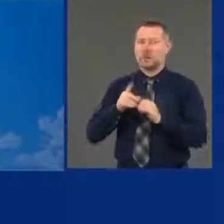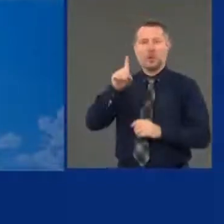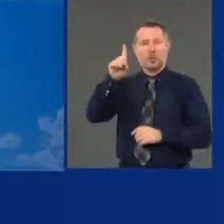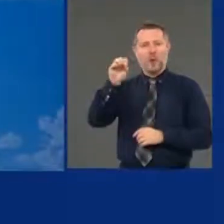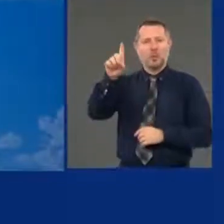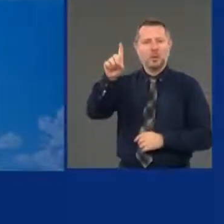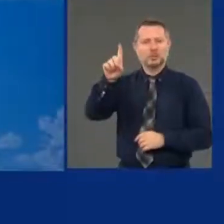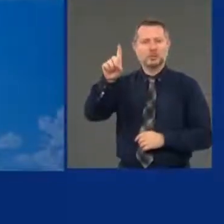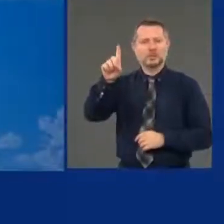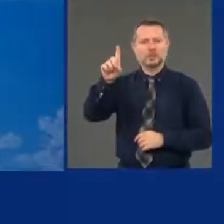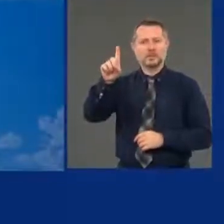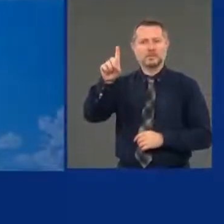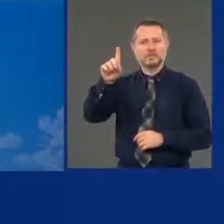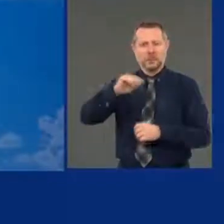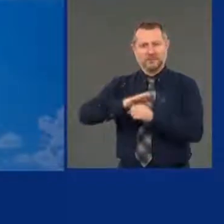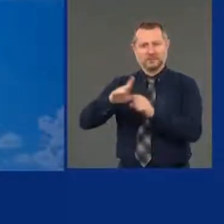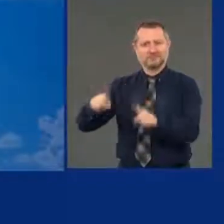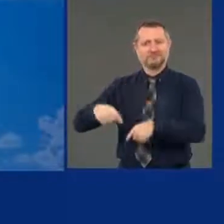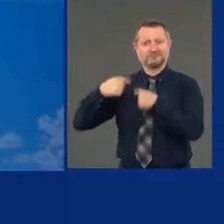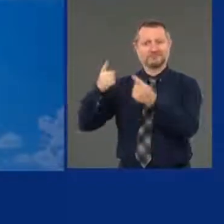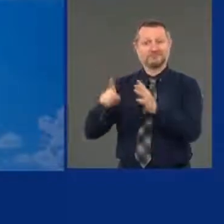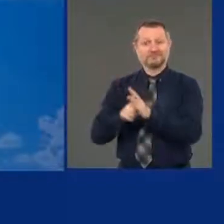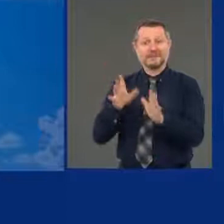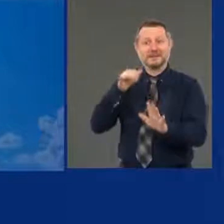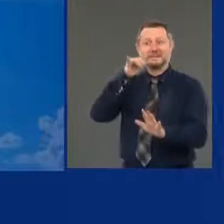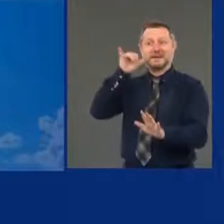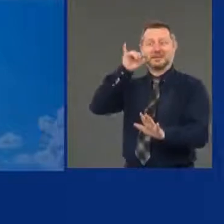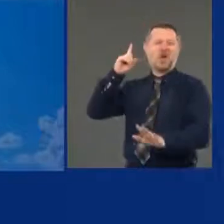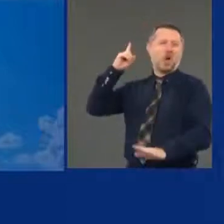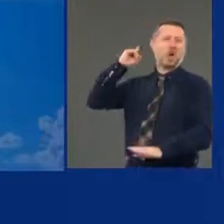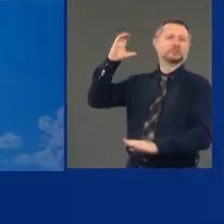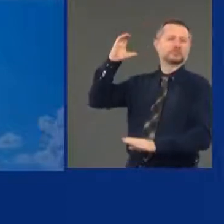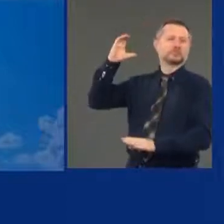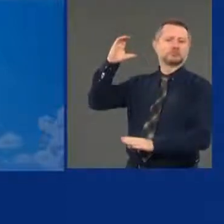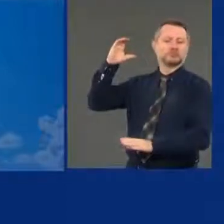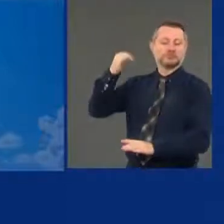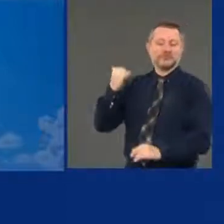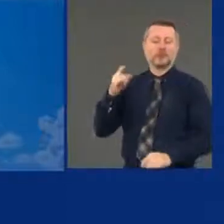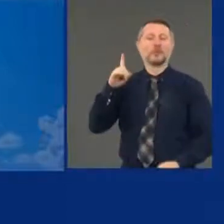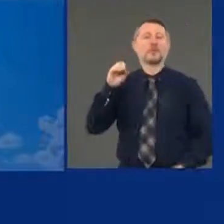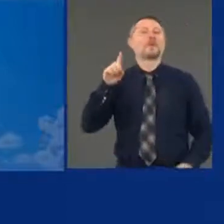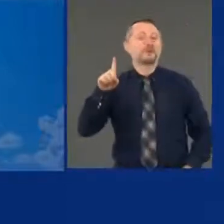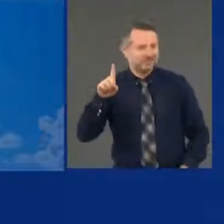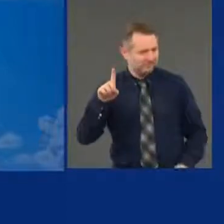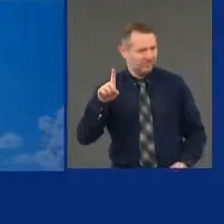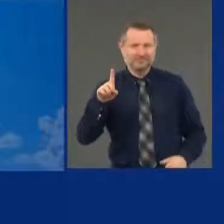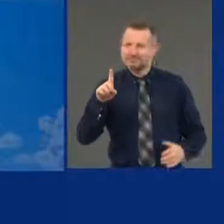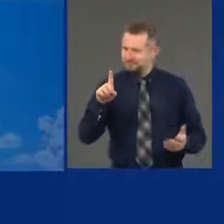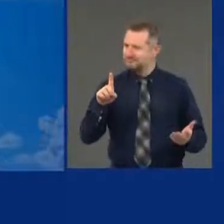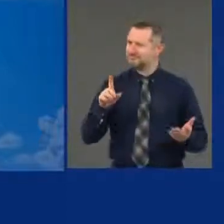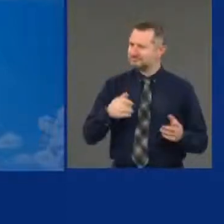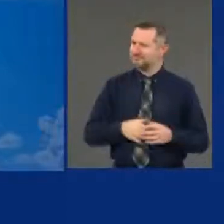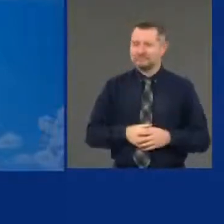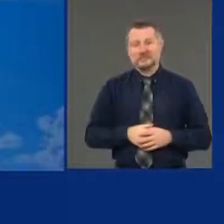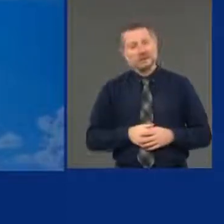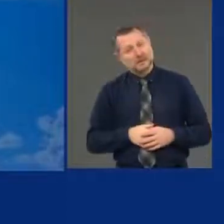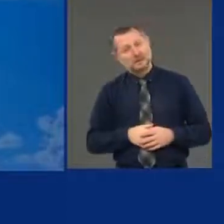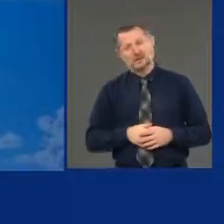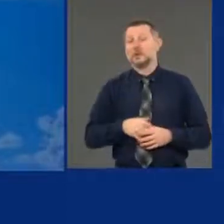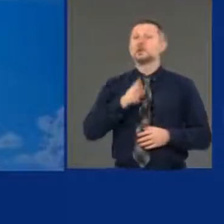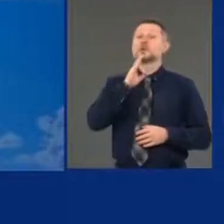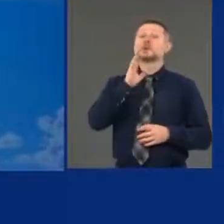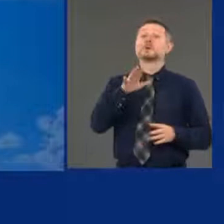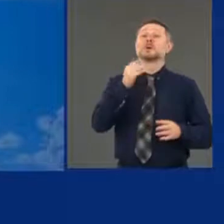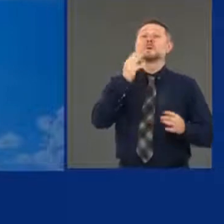coronavirus. Yesterday was day 100. And it's a time worth pausing